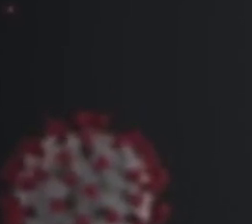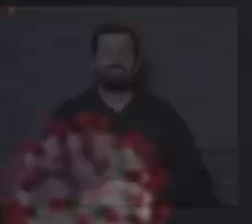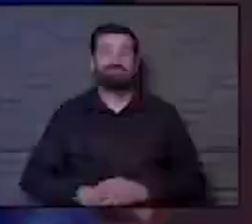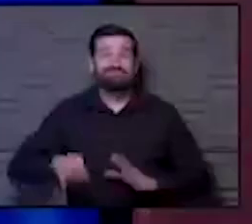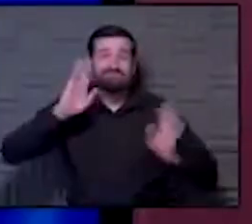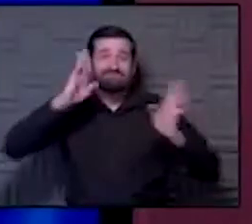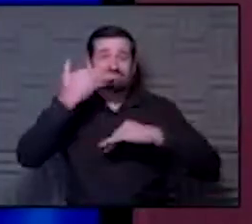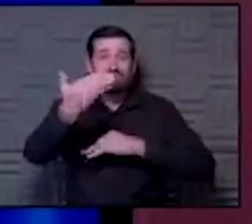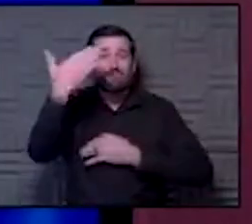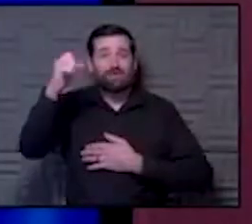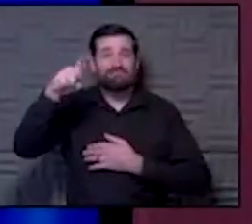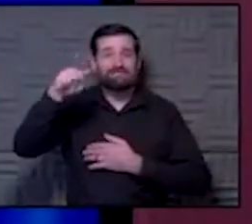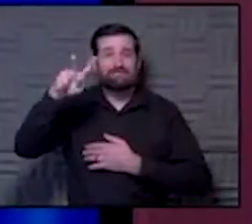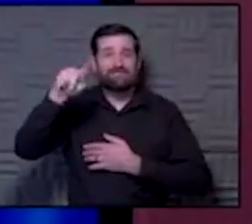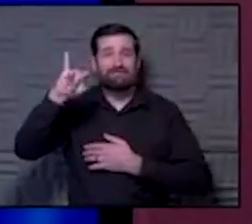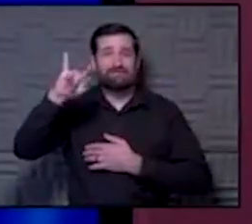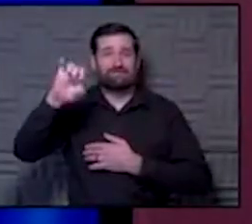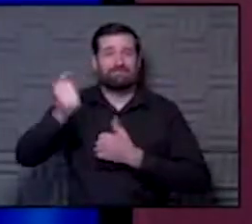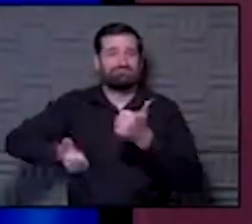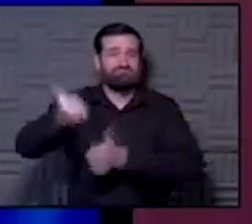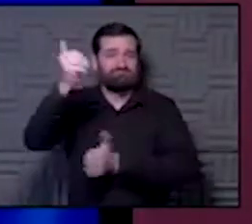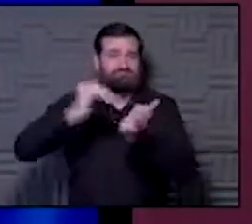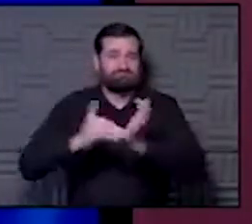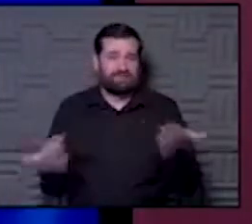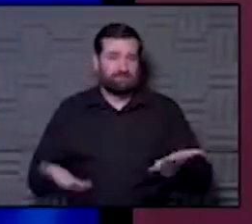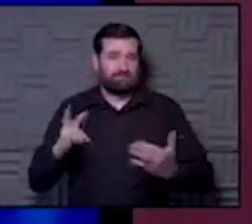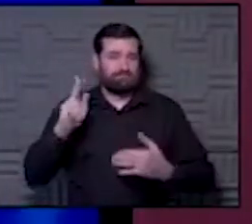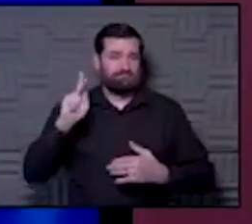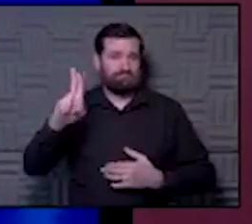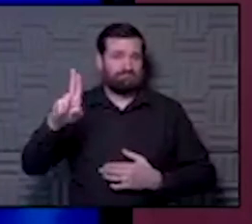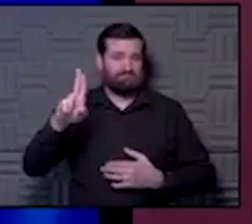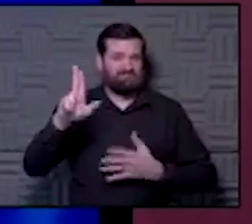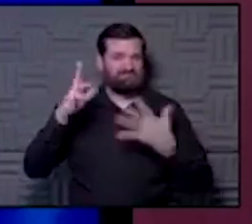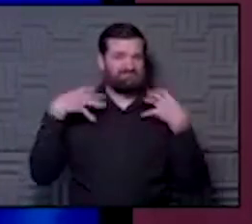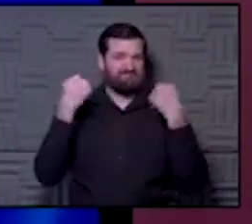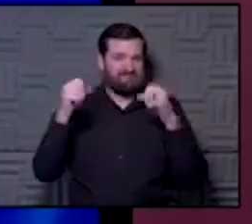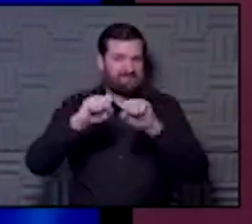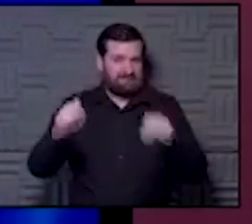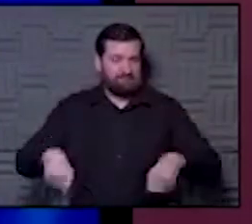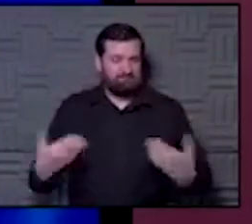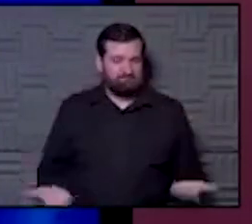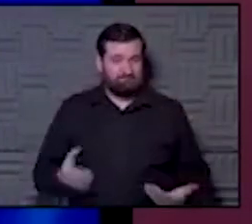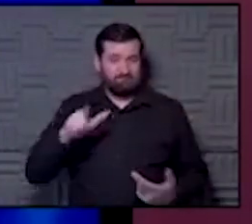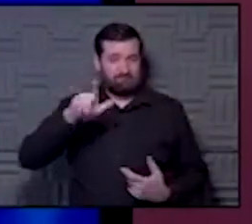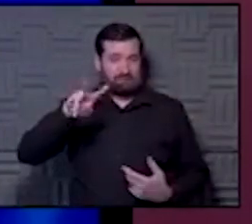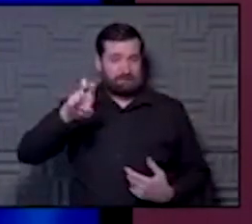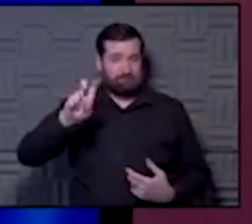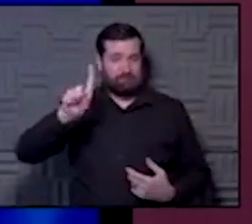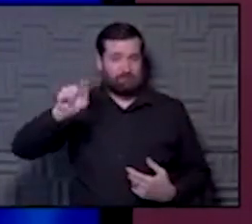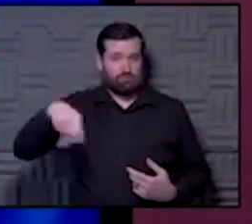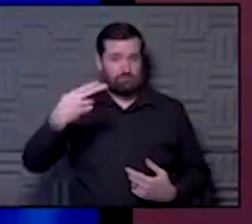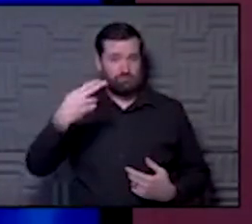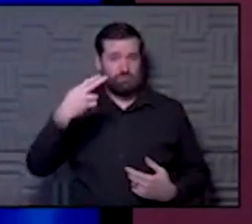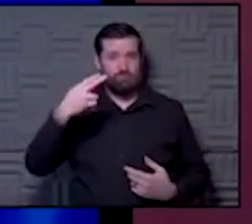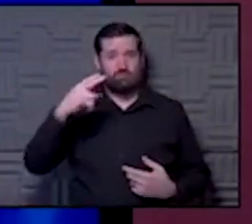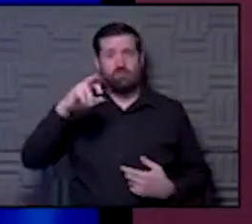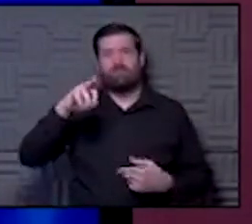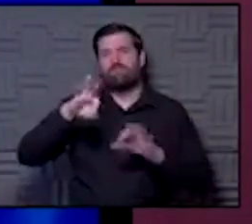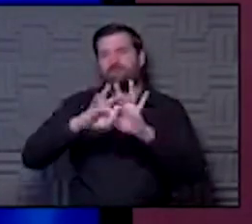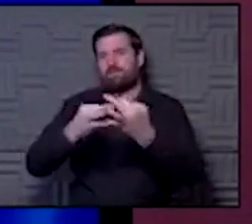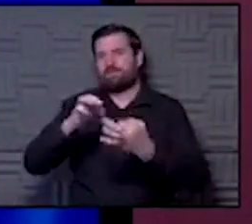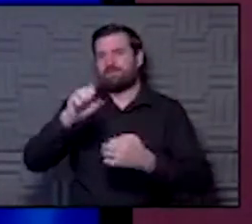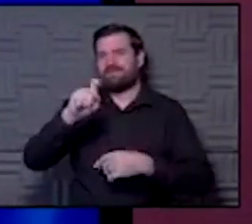Hey, good morning. is Steve Stites, Chief Medical Officer here at the University of Kansas Health System, broadcasting live with you from the Dahl Simons Family Studio.